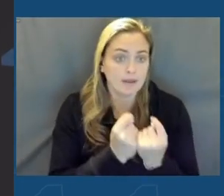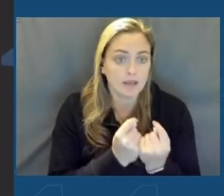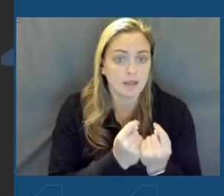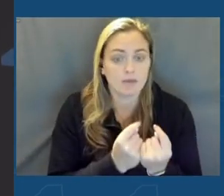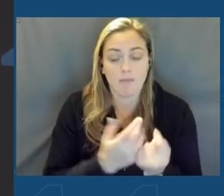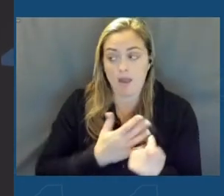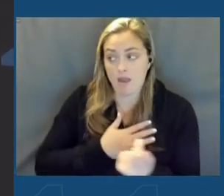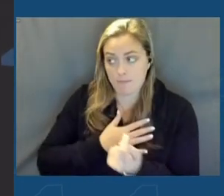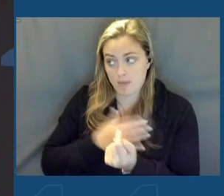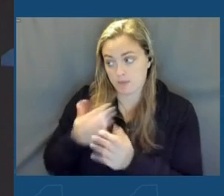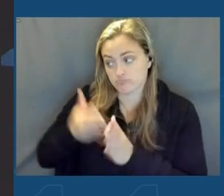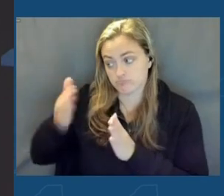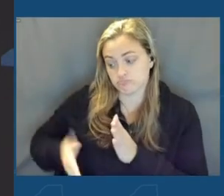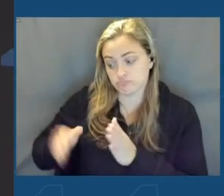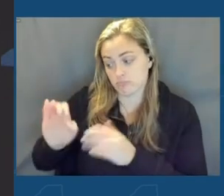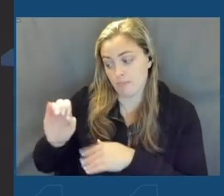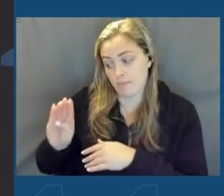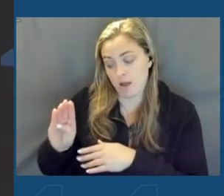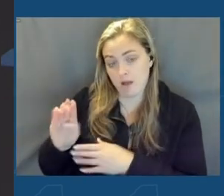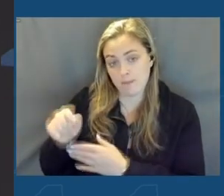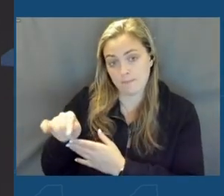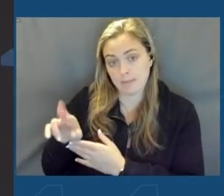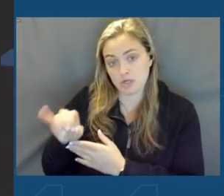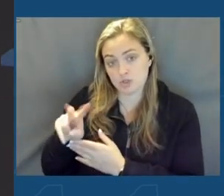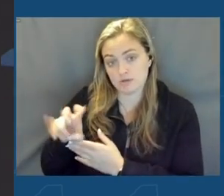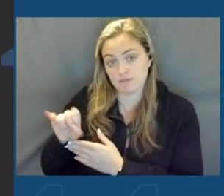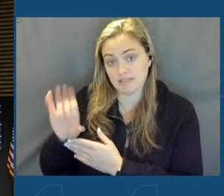right hand in this process, Bob Petrovich and his team.